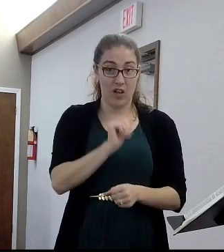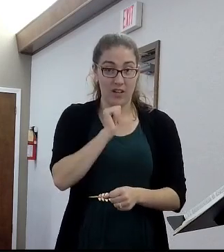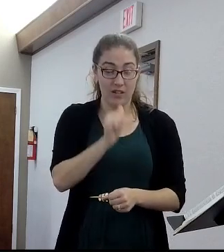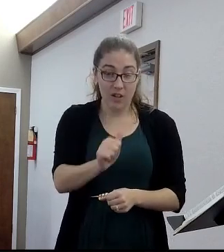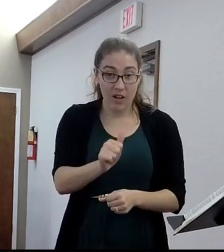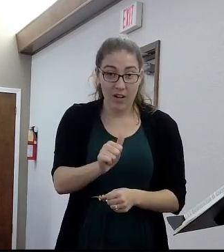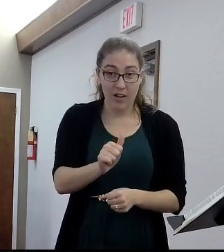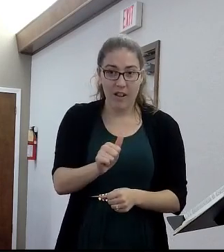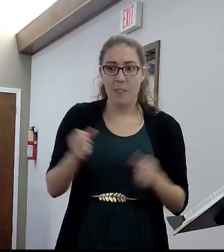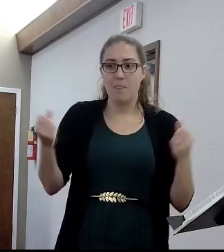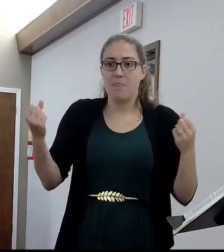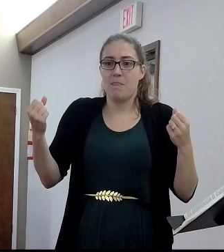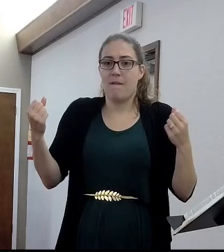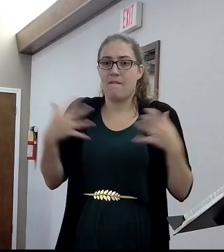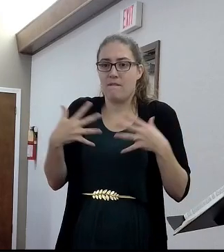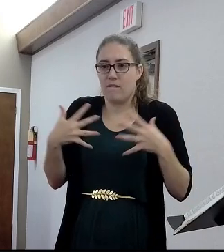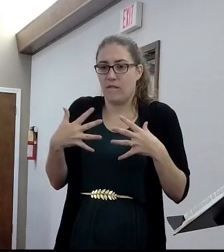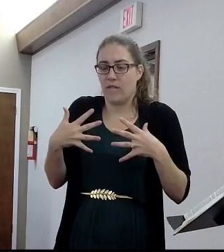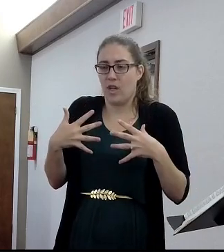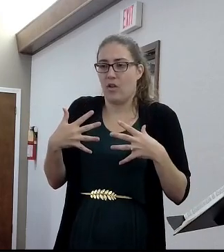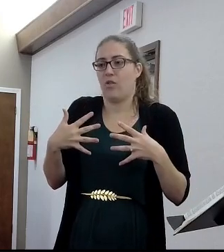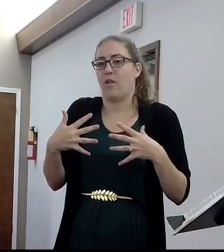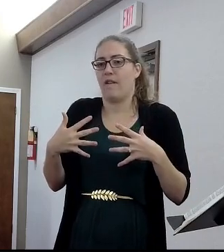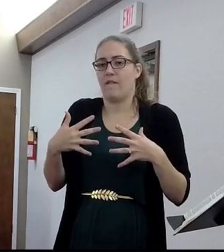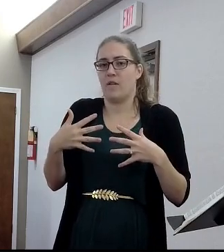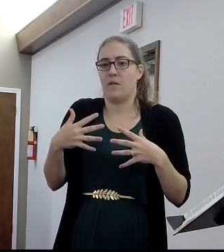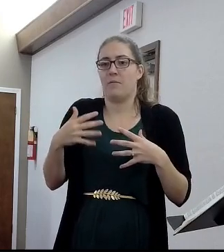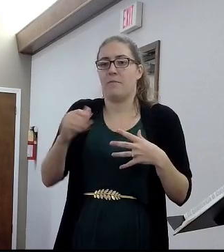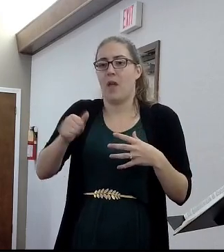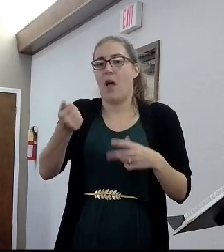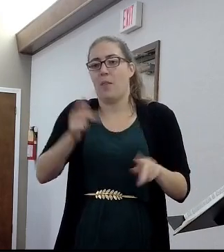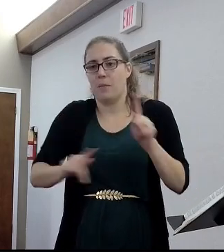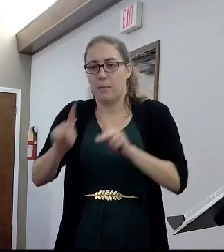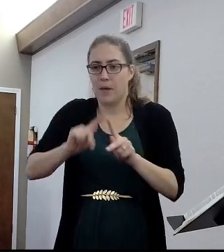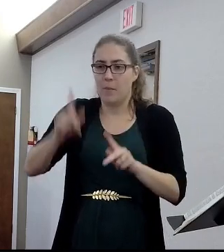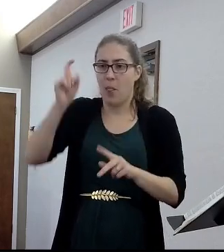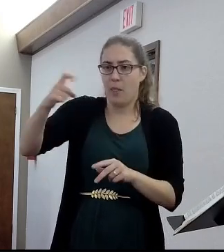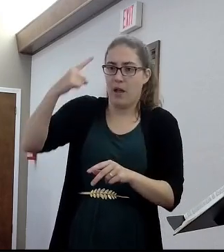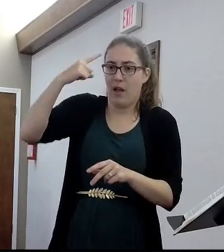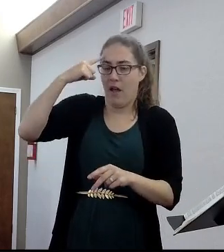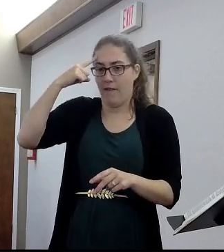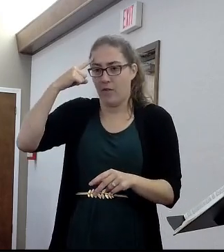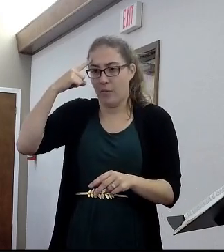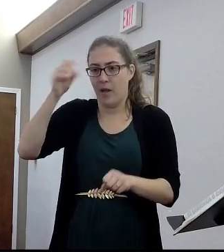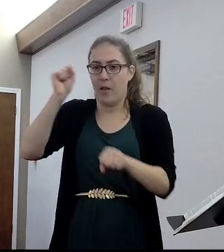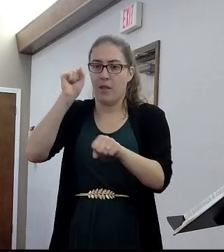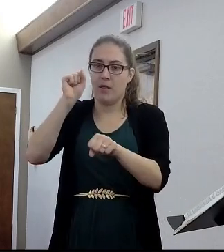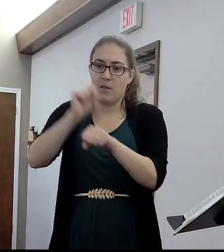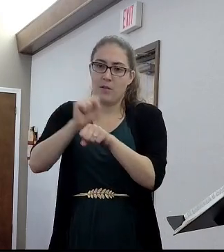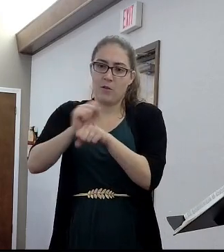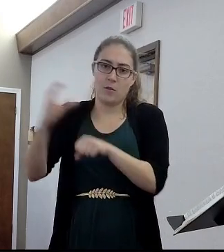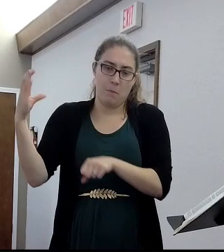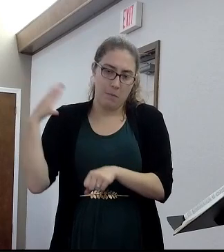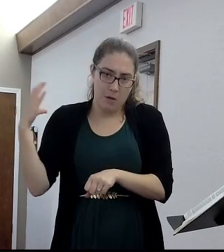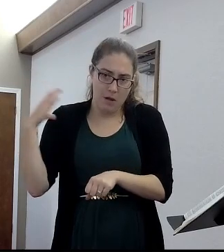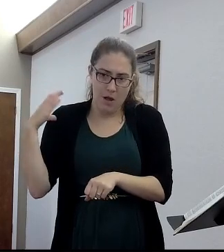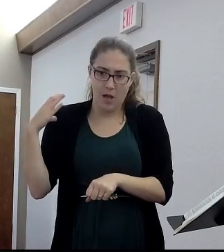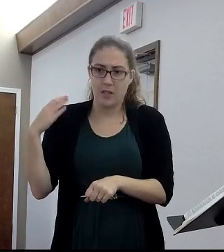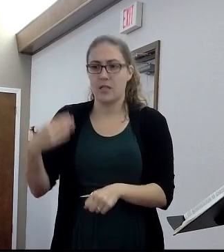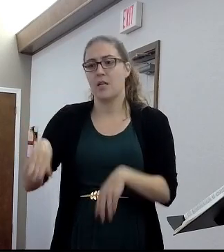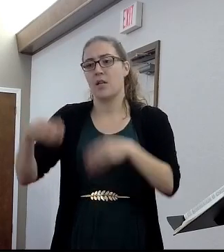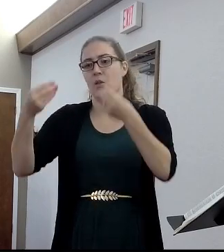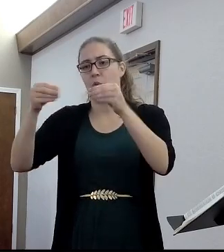and the fear of the government, and the fear of the employer, and the fear of the grocery man who won't sell you groceries